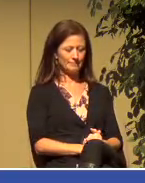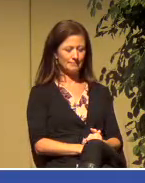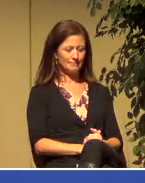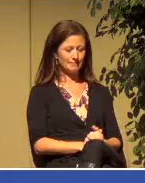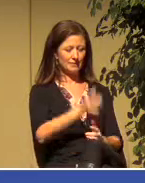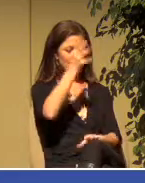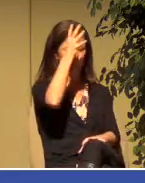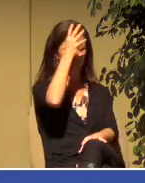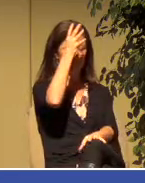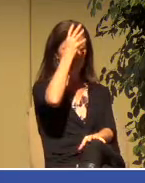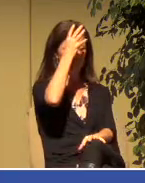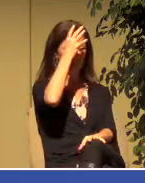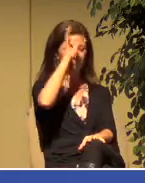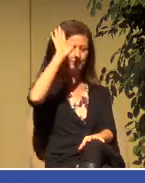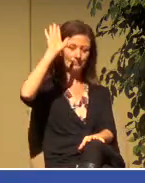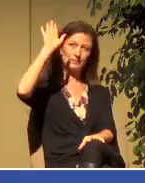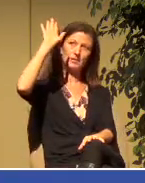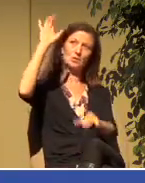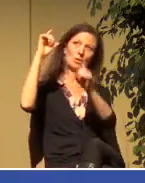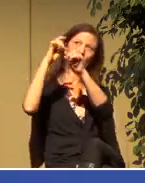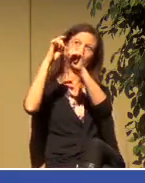Father, Your Word is precious.